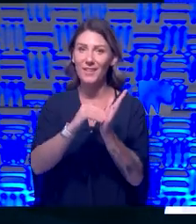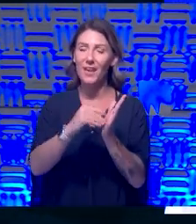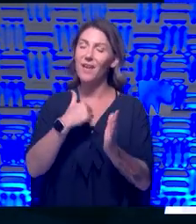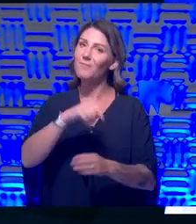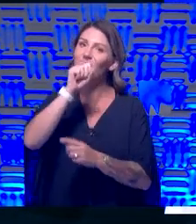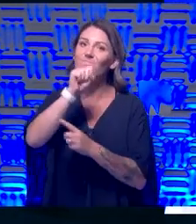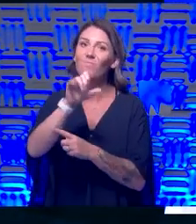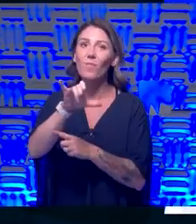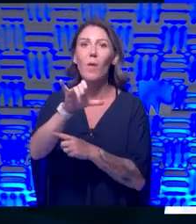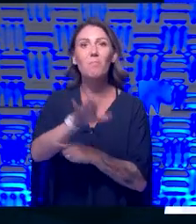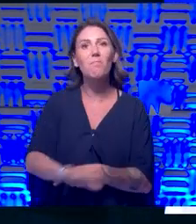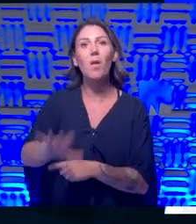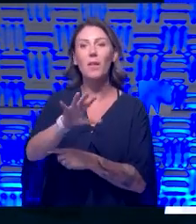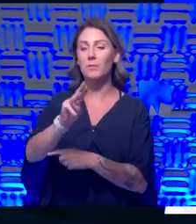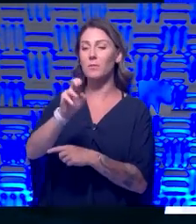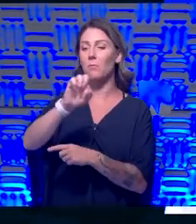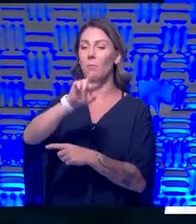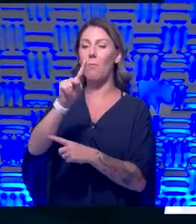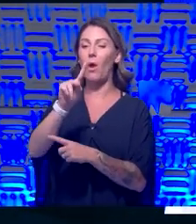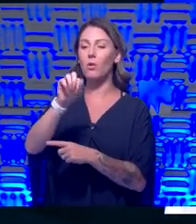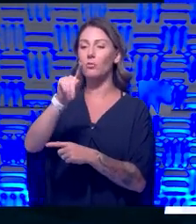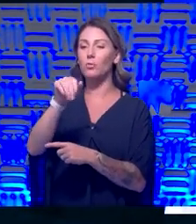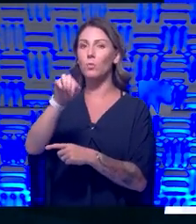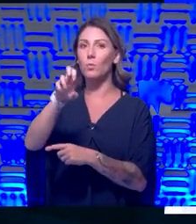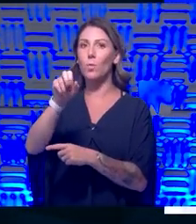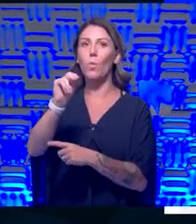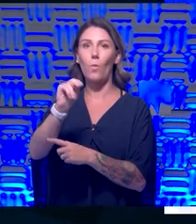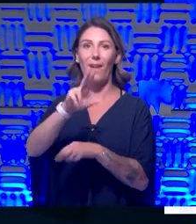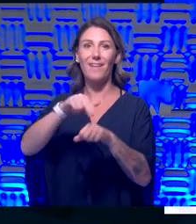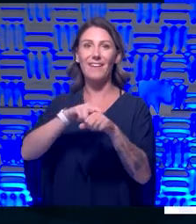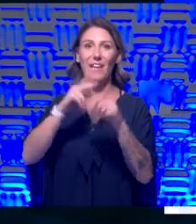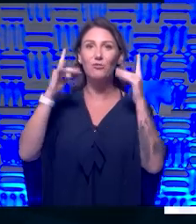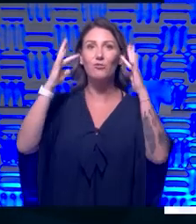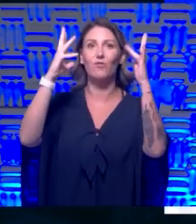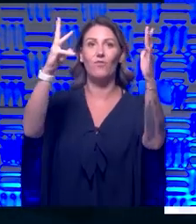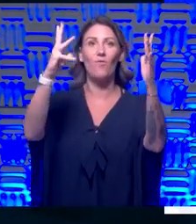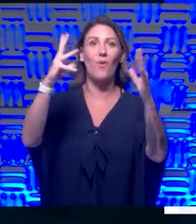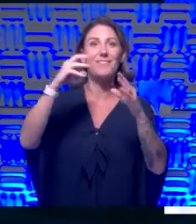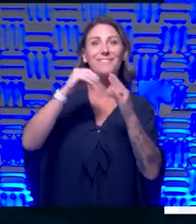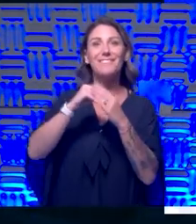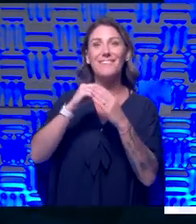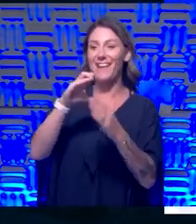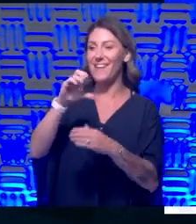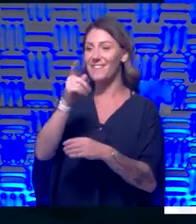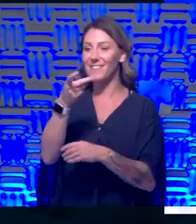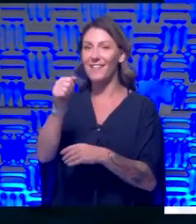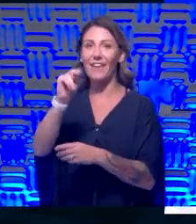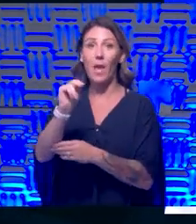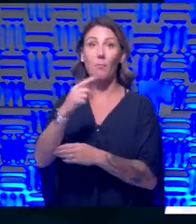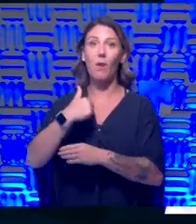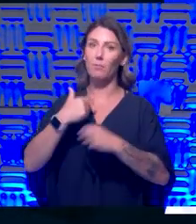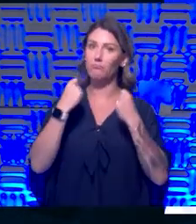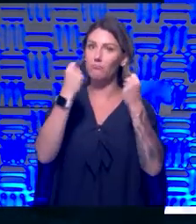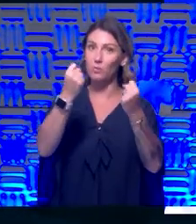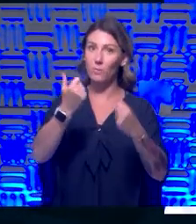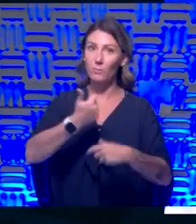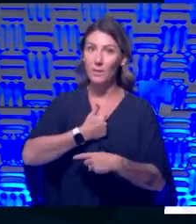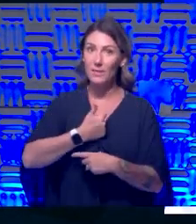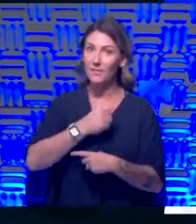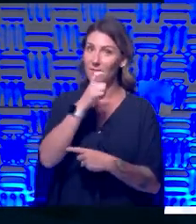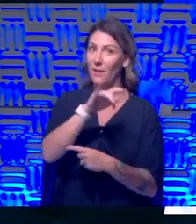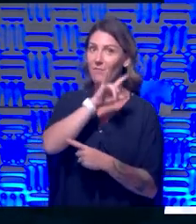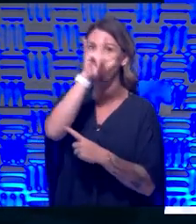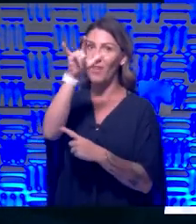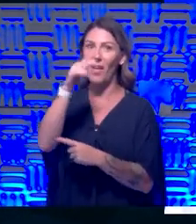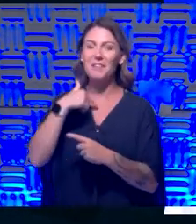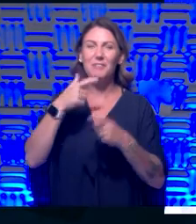I'd love to go down to the Mark Twain national forest, getting into a very remote cabin. Um, and, but I'm driving, I'm not flying. I can control my bubble.